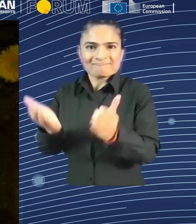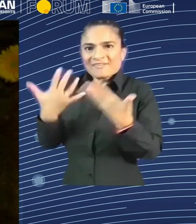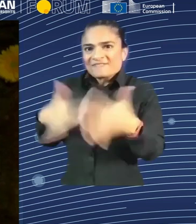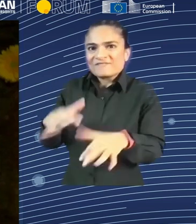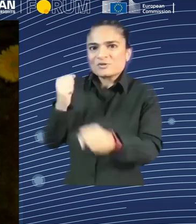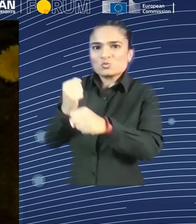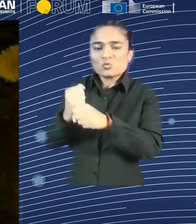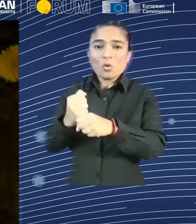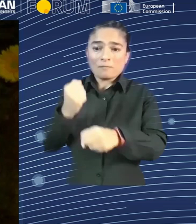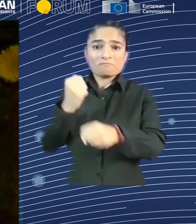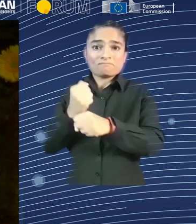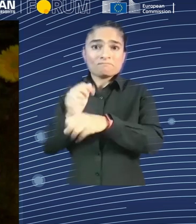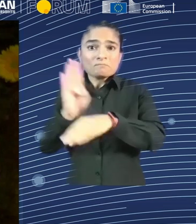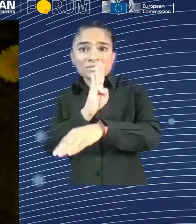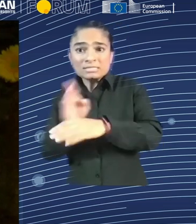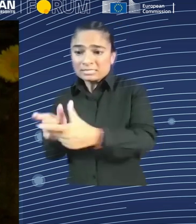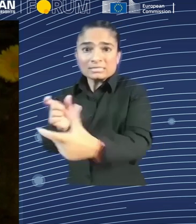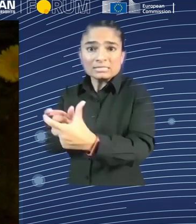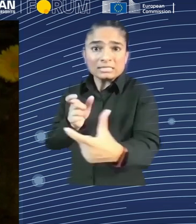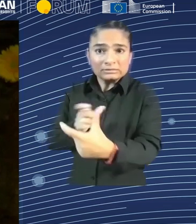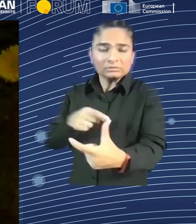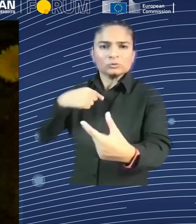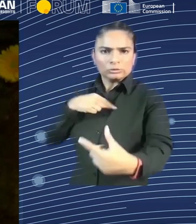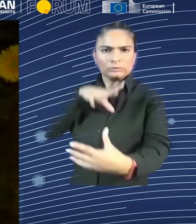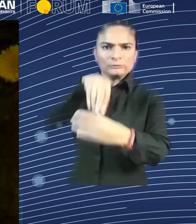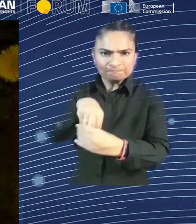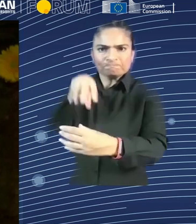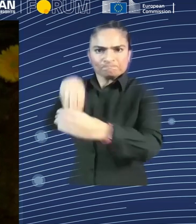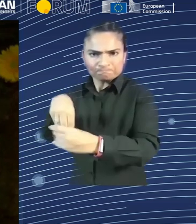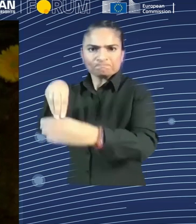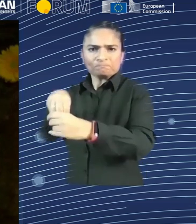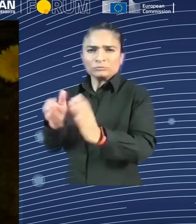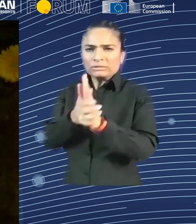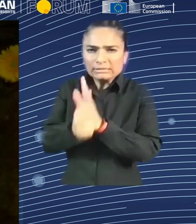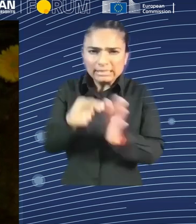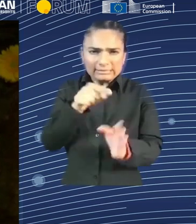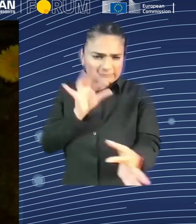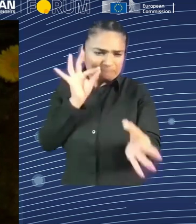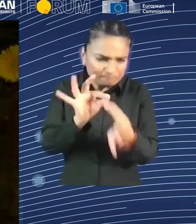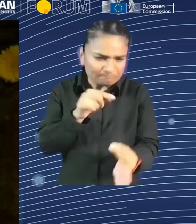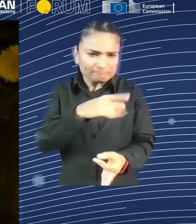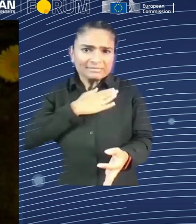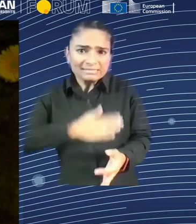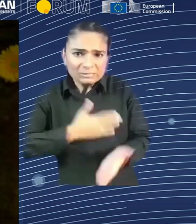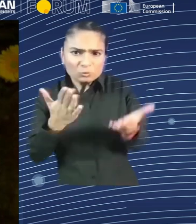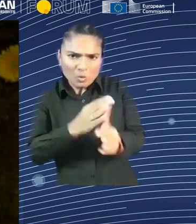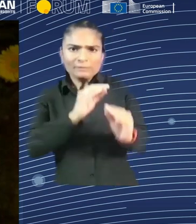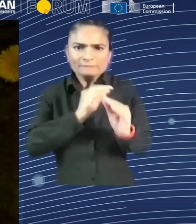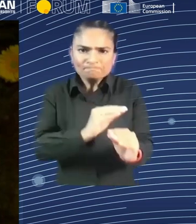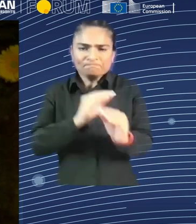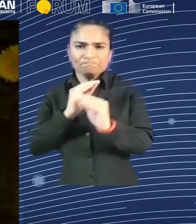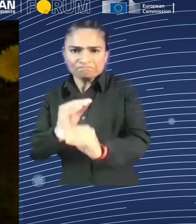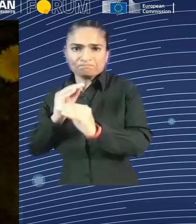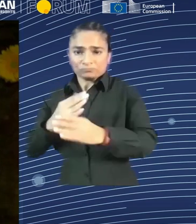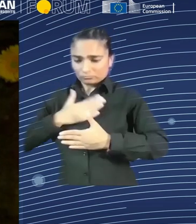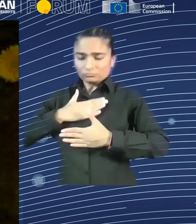specifically they need and to focus our training, our political training programs to reskilling